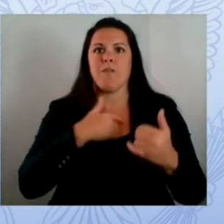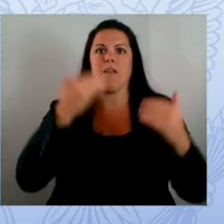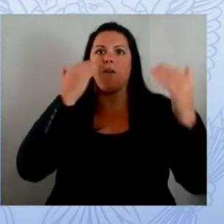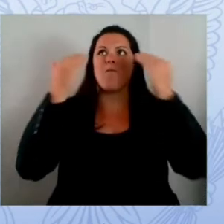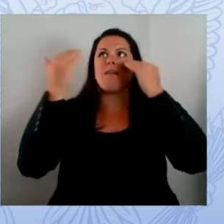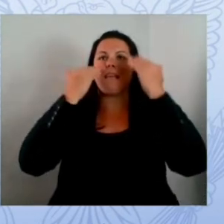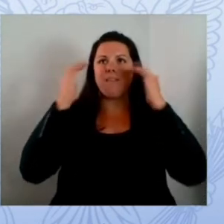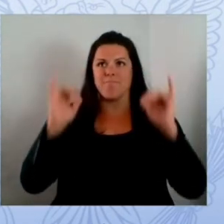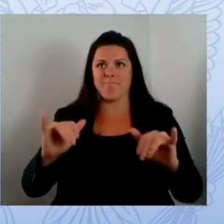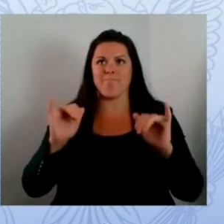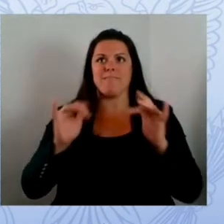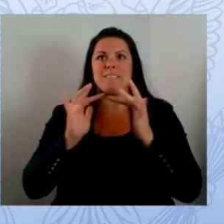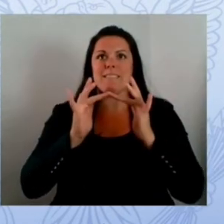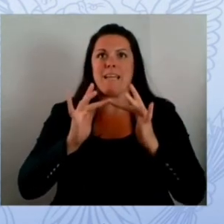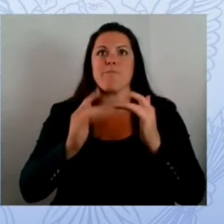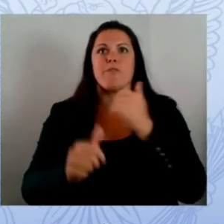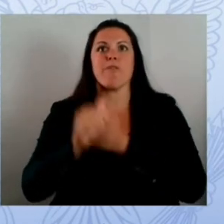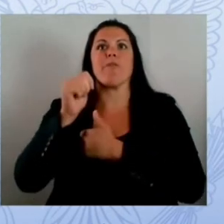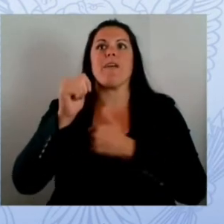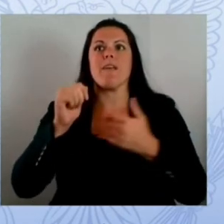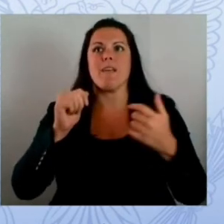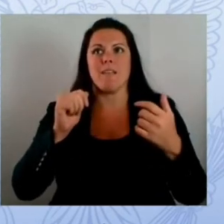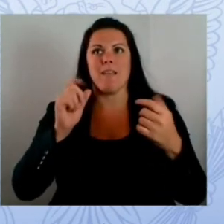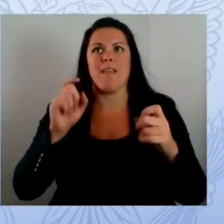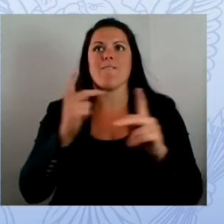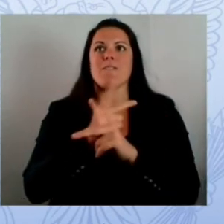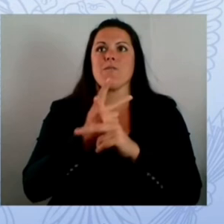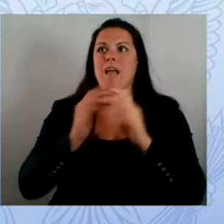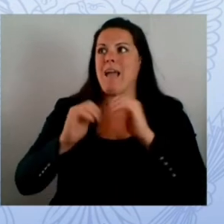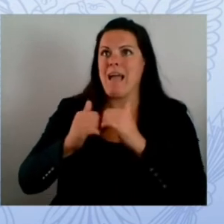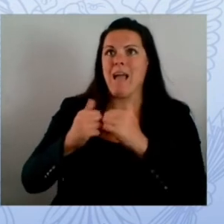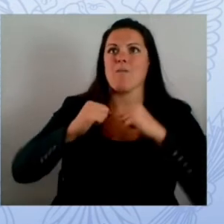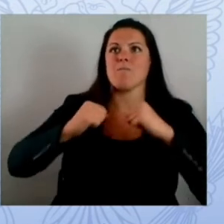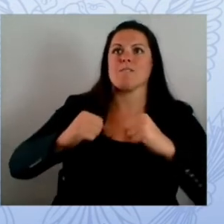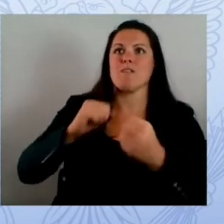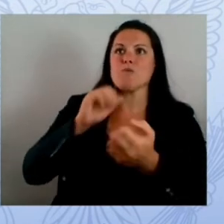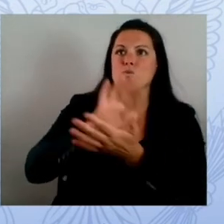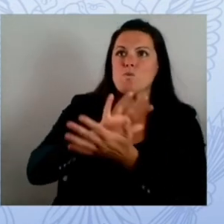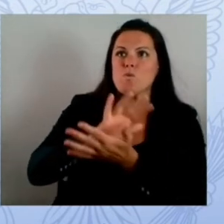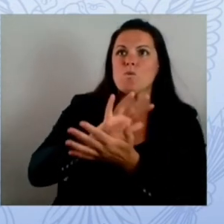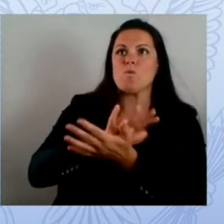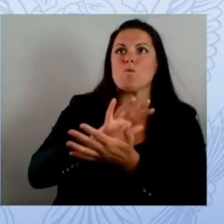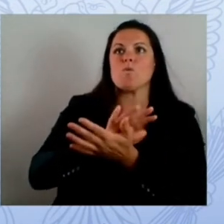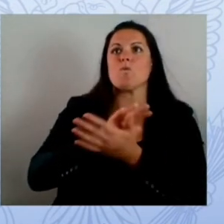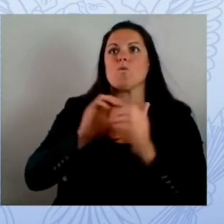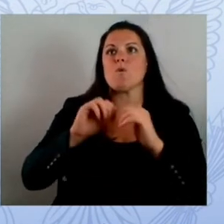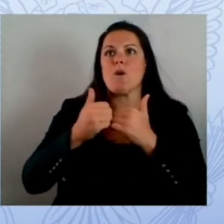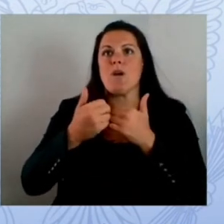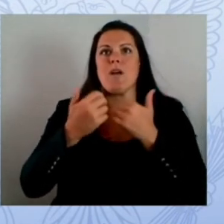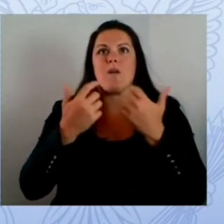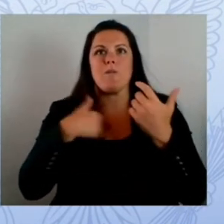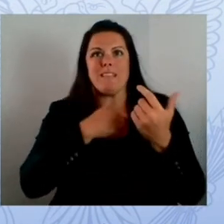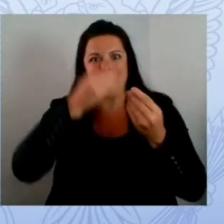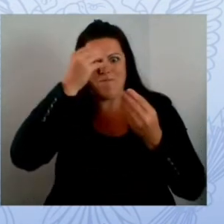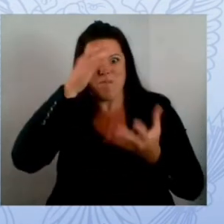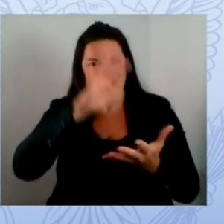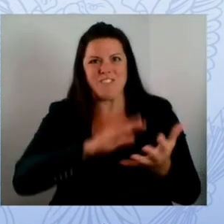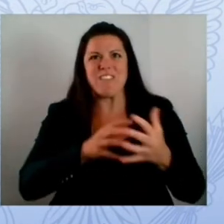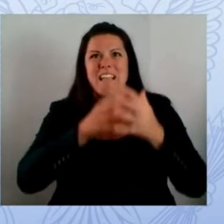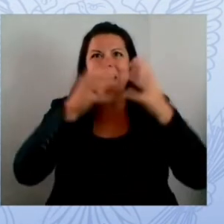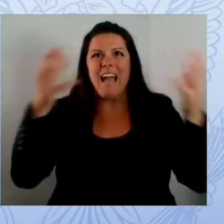that information rapidly so that we could do that advisory that paul talked about sharing information transparently